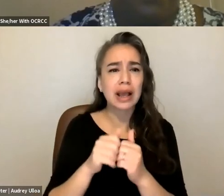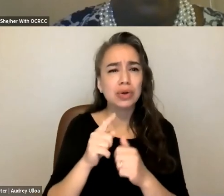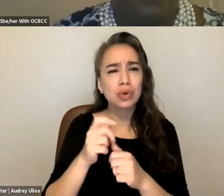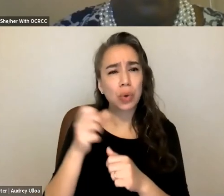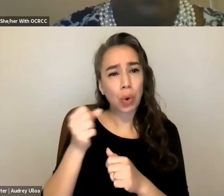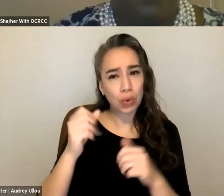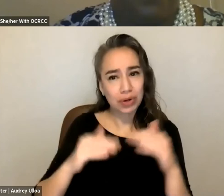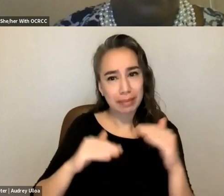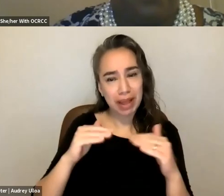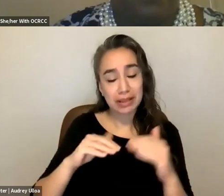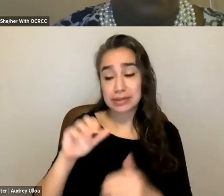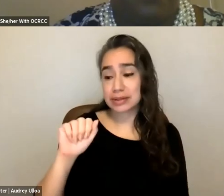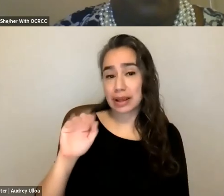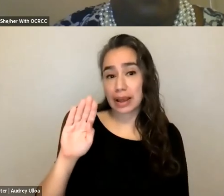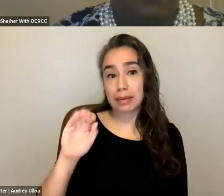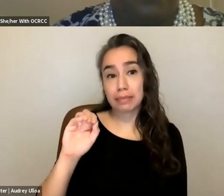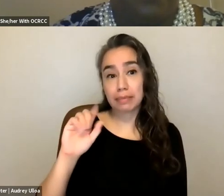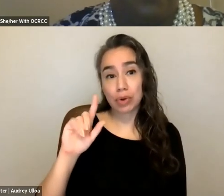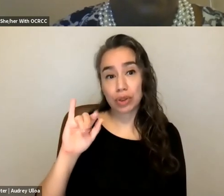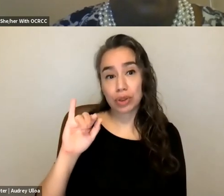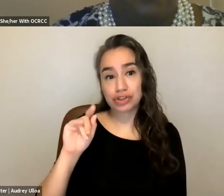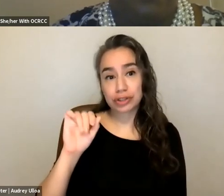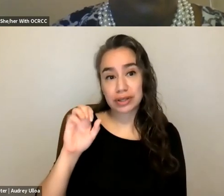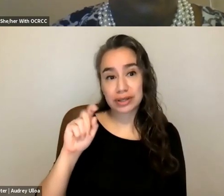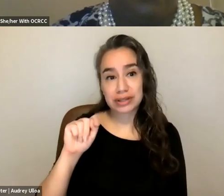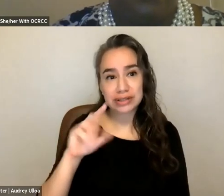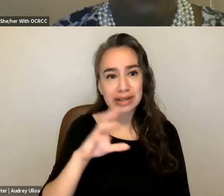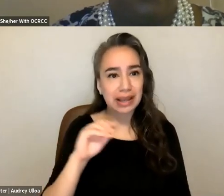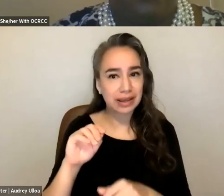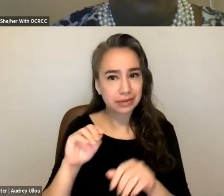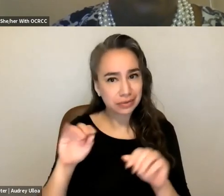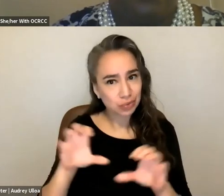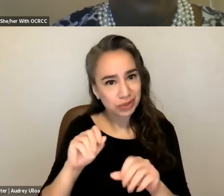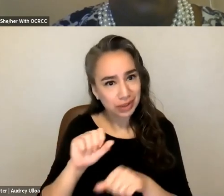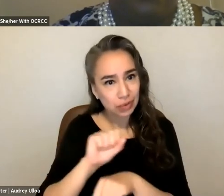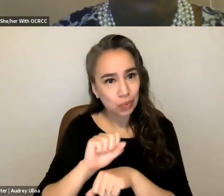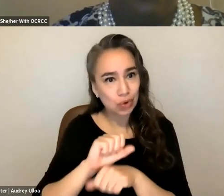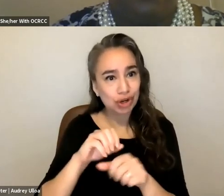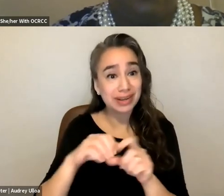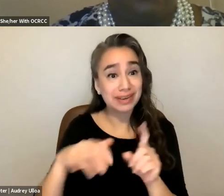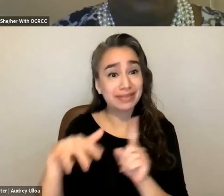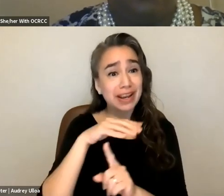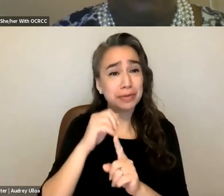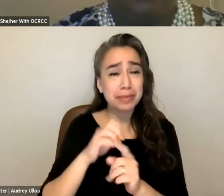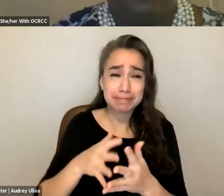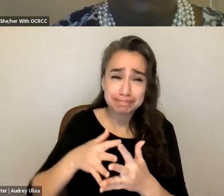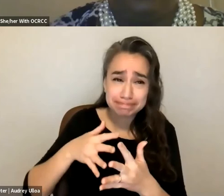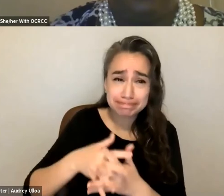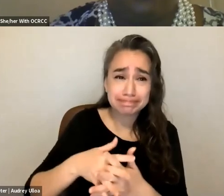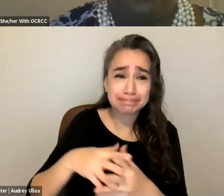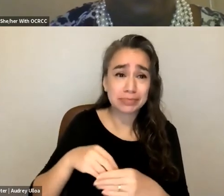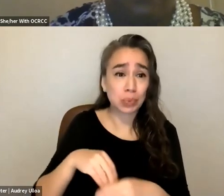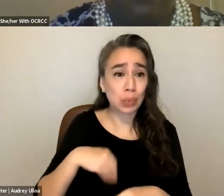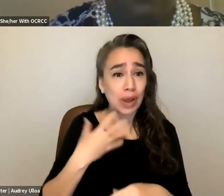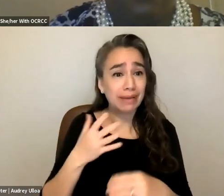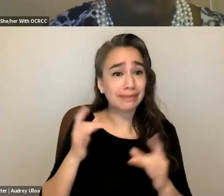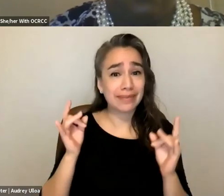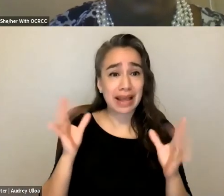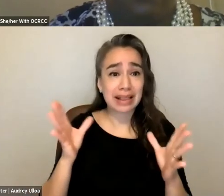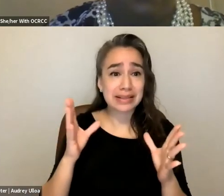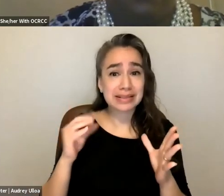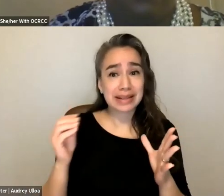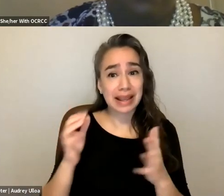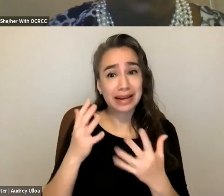abolitionist and doing work in an environment steeped on white violence and carceral connections my goodness what an incredible